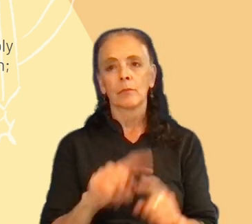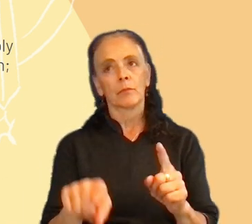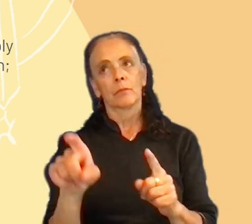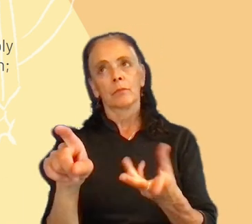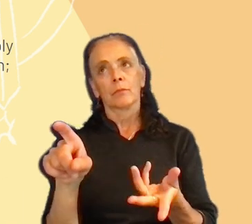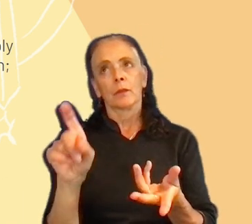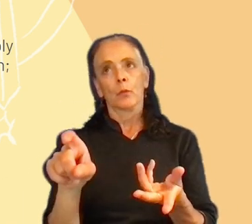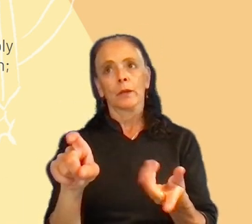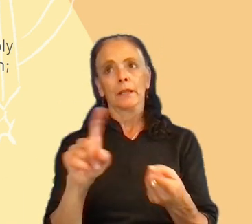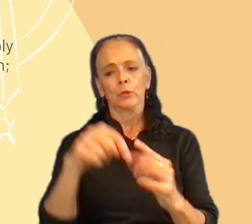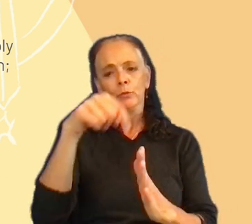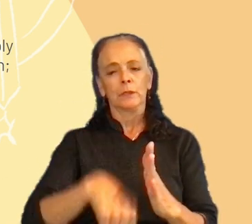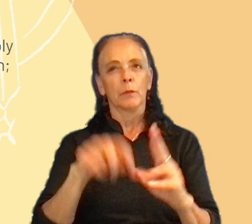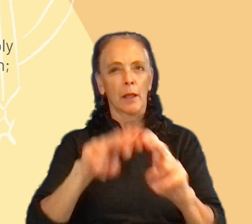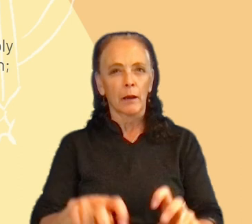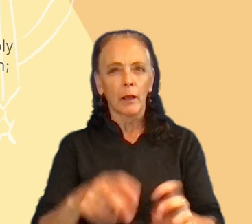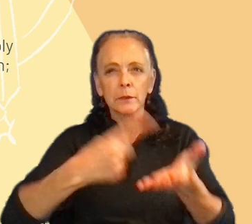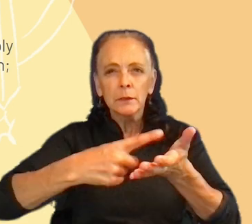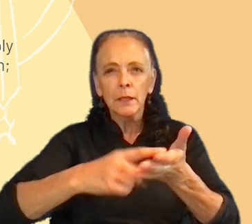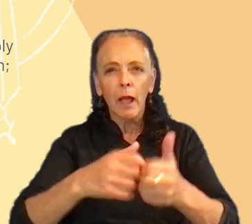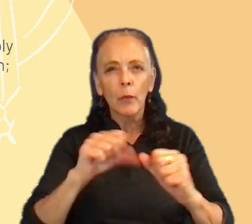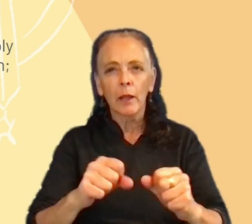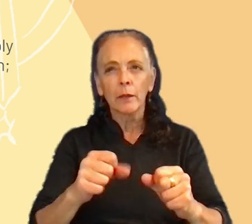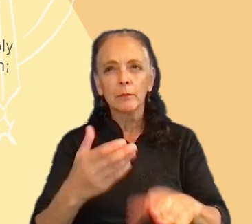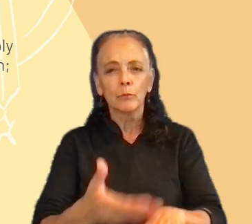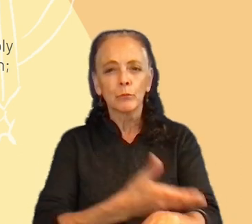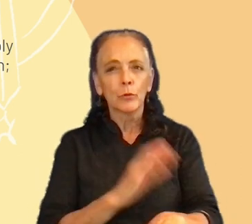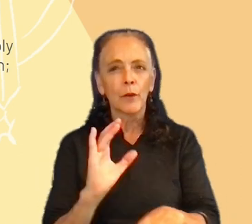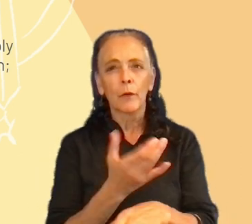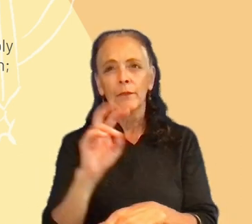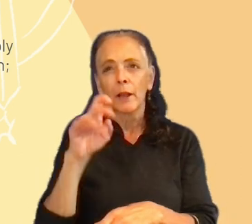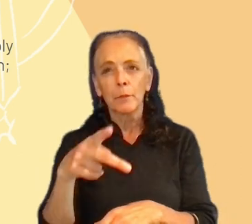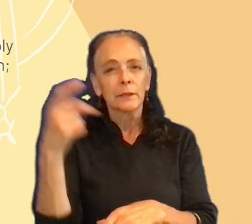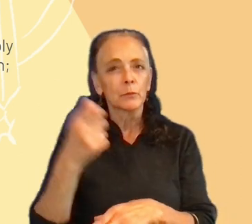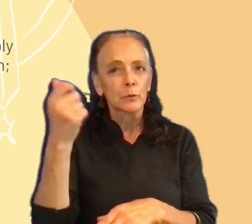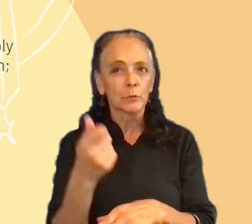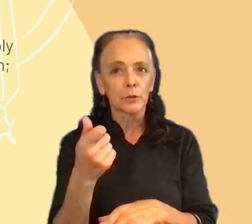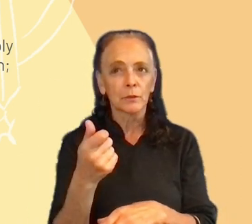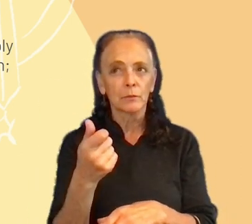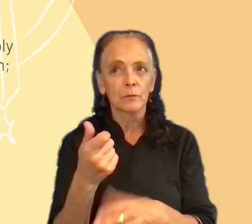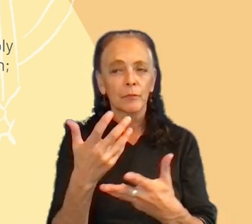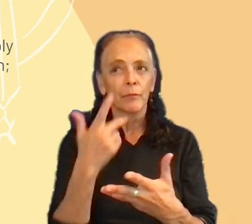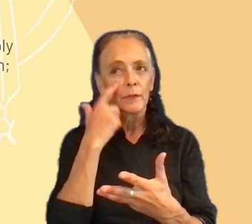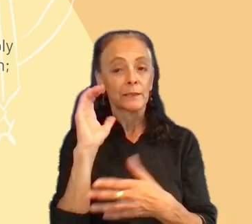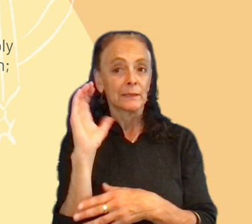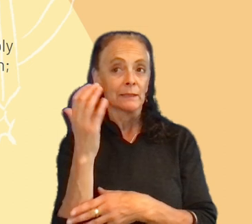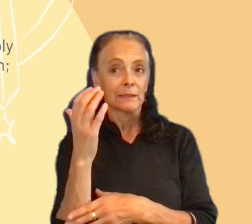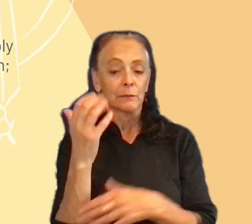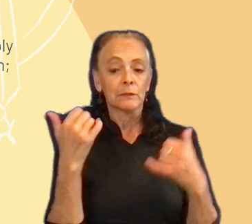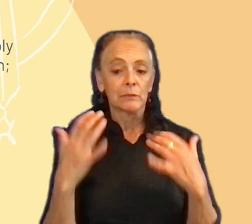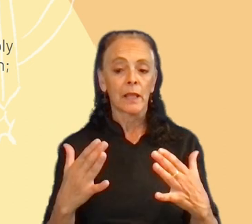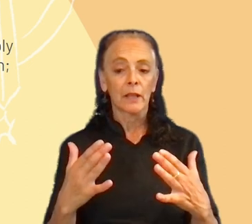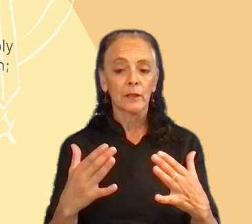deeply analyze and discuss how we can promote and improve our VIP subscription based on this, because it seems that Flir didn't